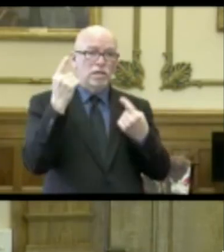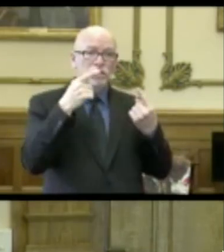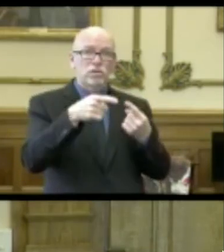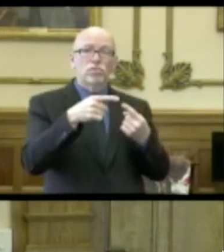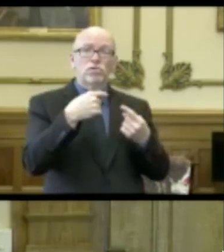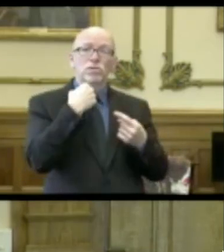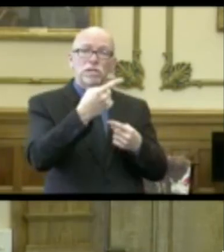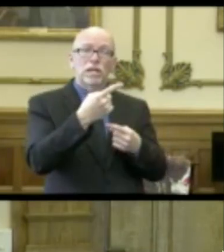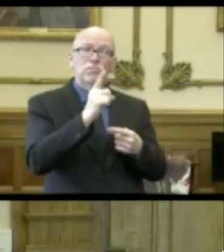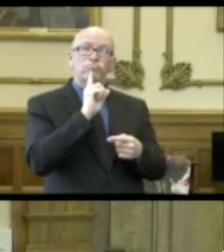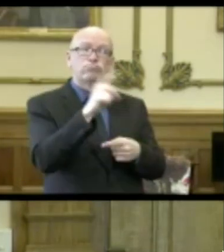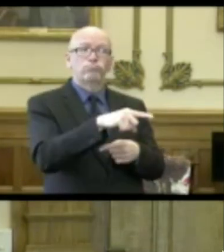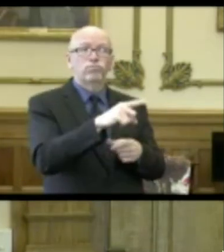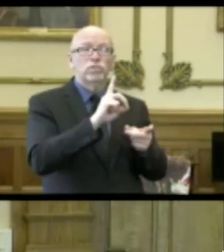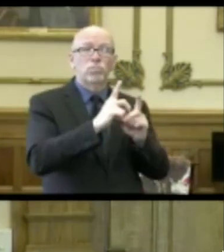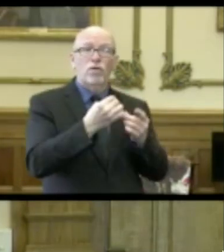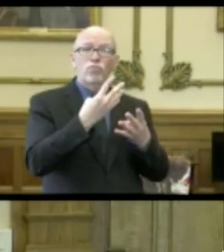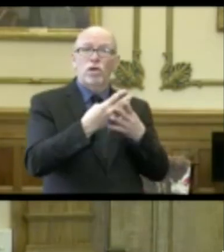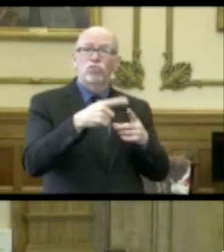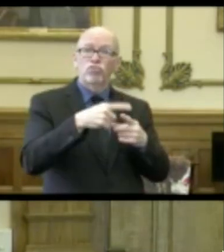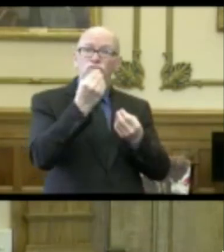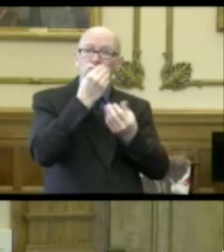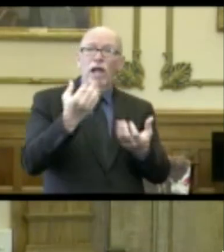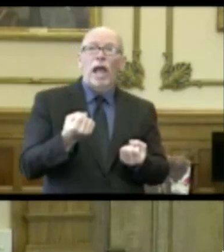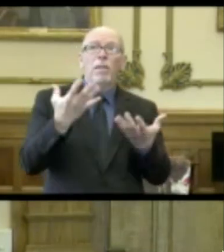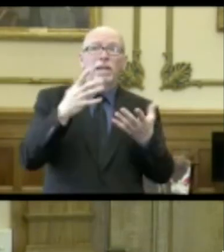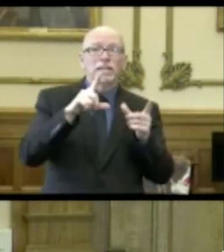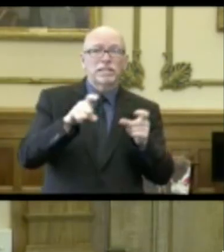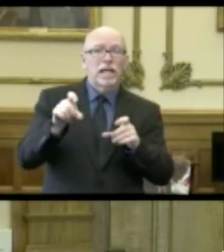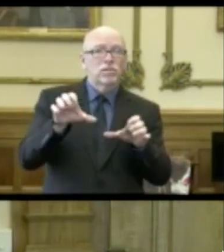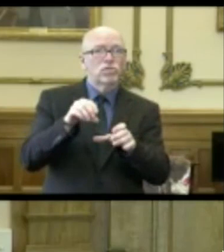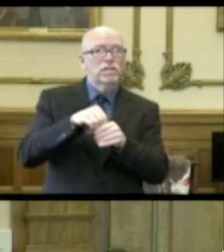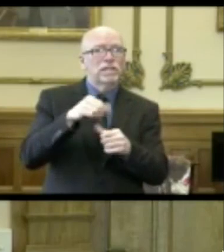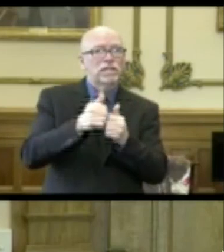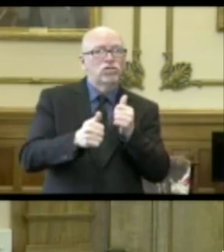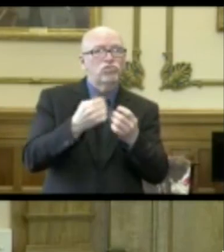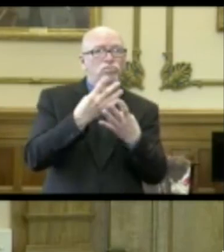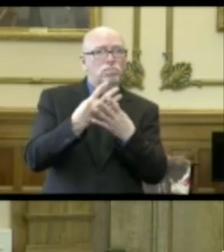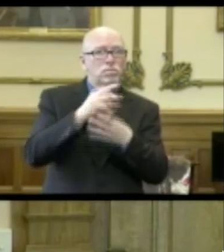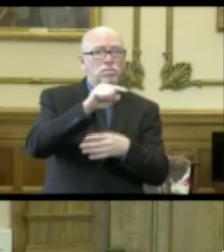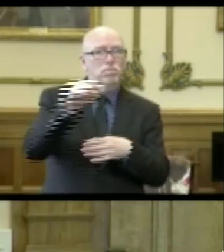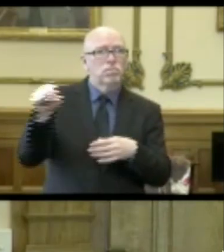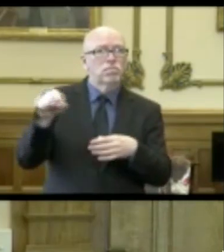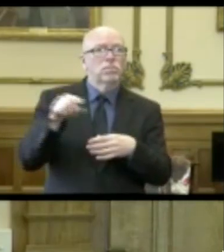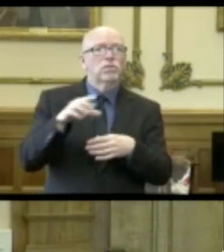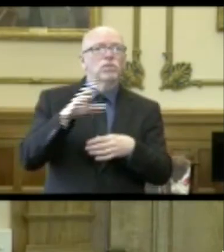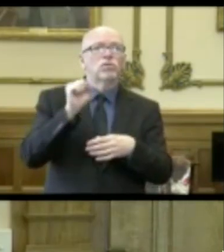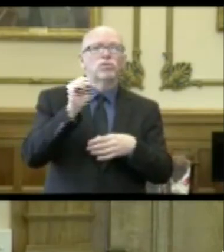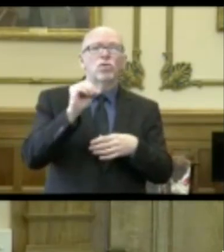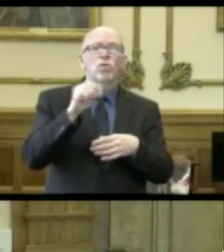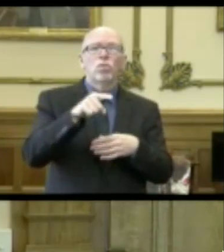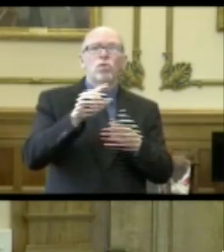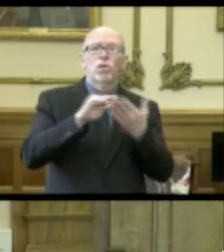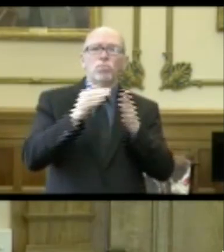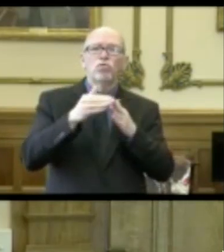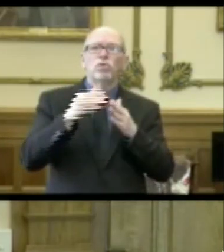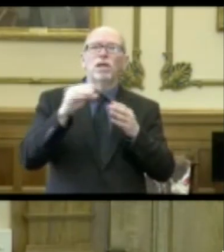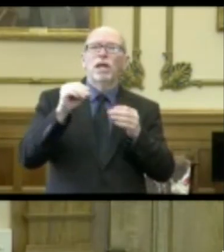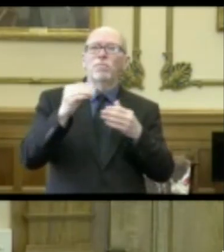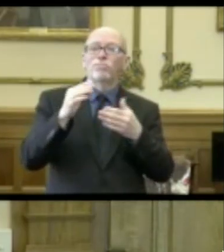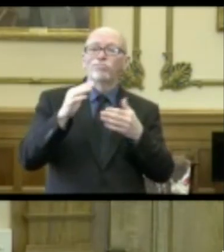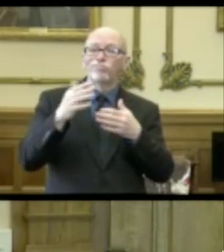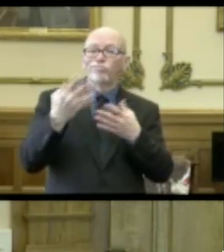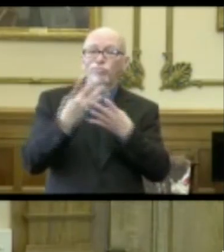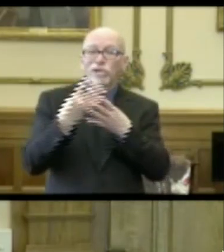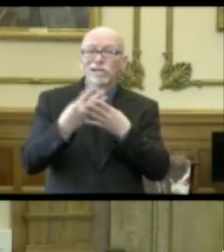Department of Corrections to disclose the number of COVID-19 tests it is conducting in each correctional facility so that communities with prisons whose